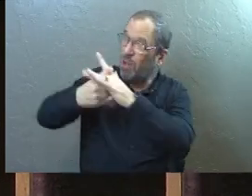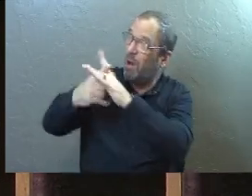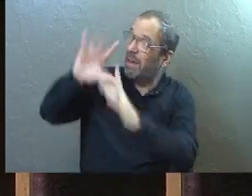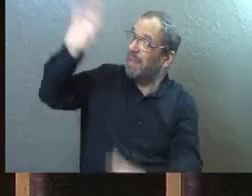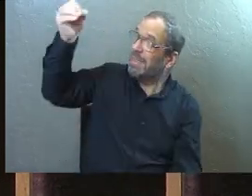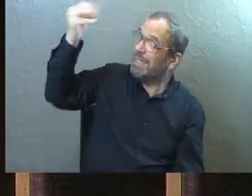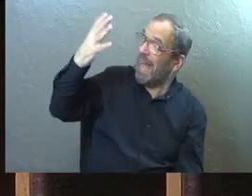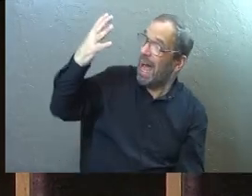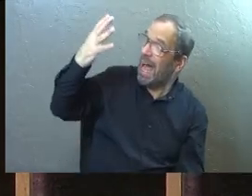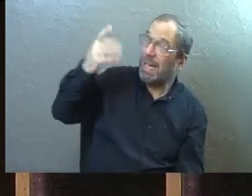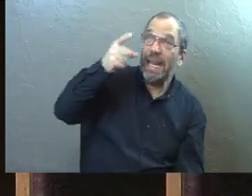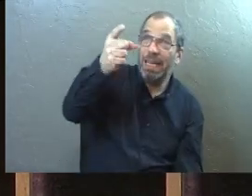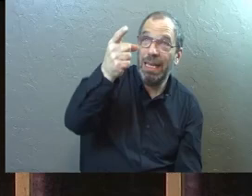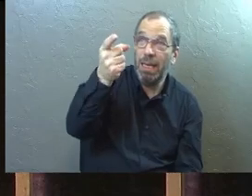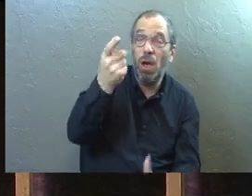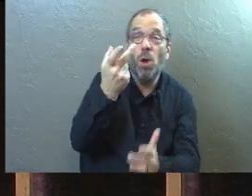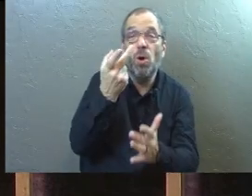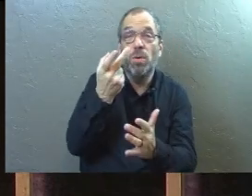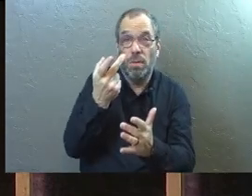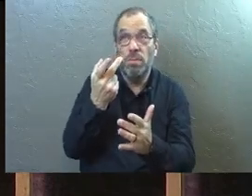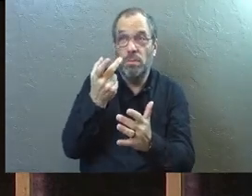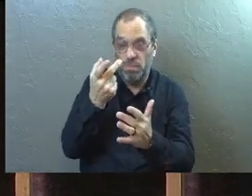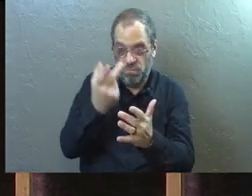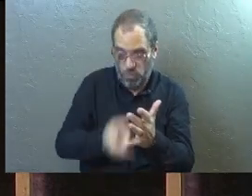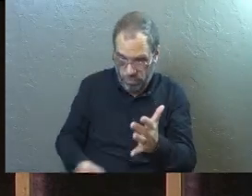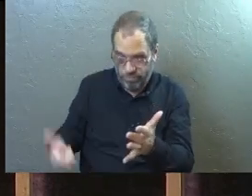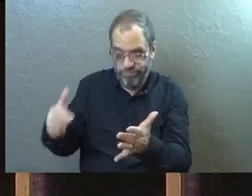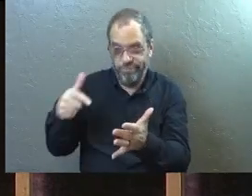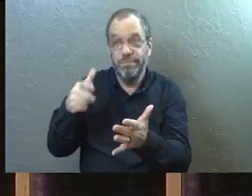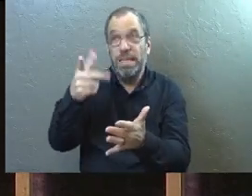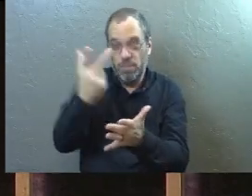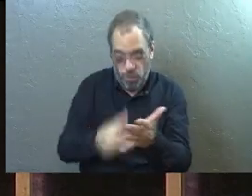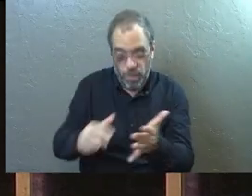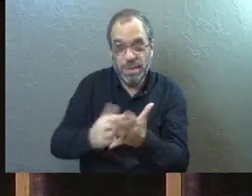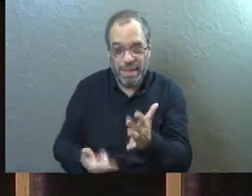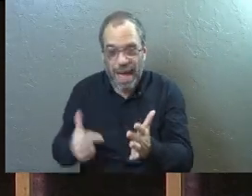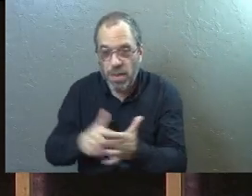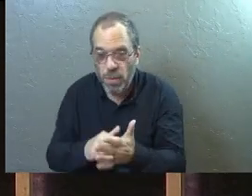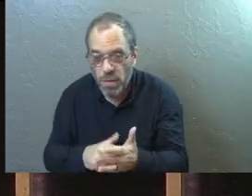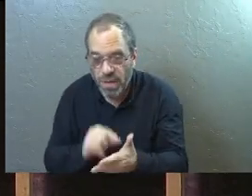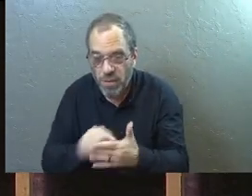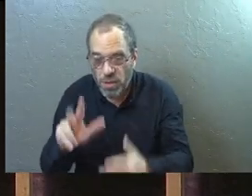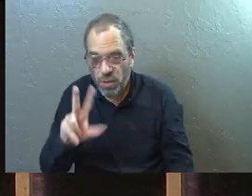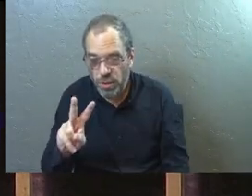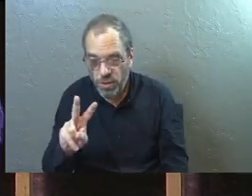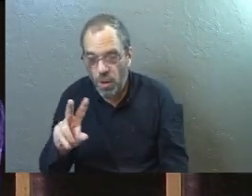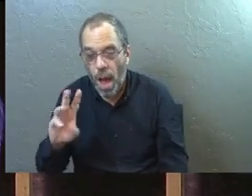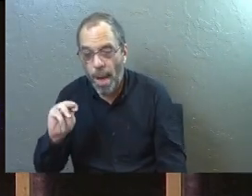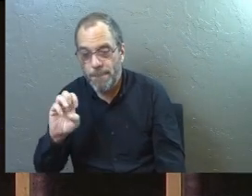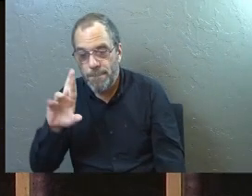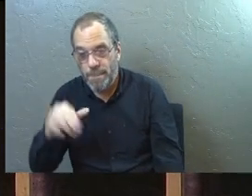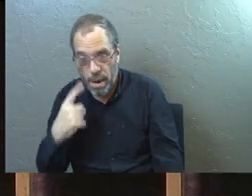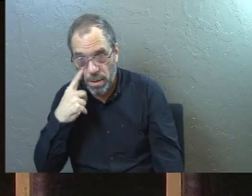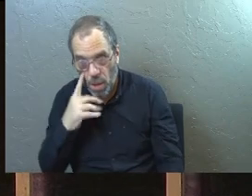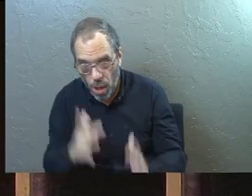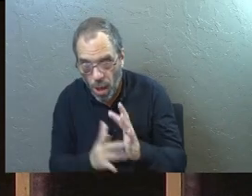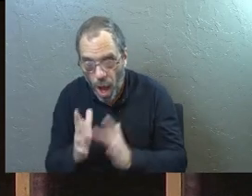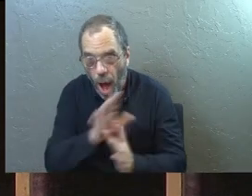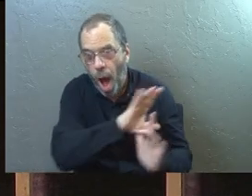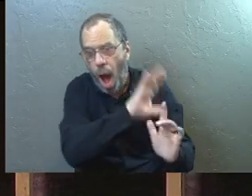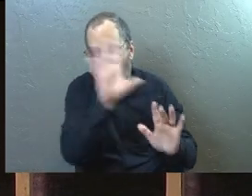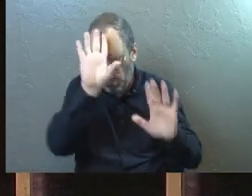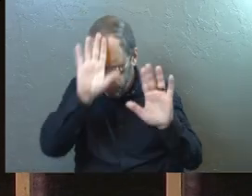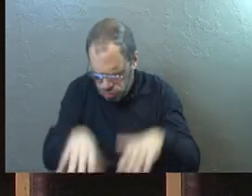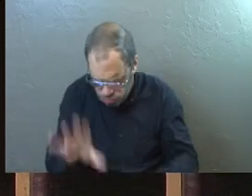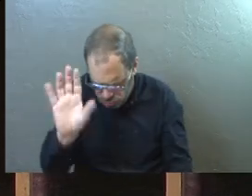is the one who's going to raise Lazarus from the dead. He originated all life. Verse 32, when Mary arrived and saw Jesus, she fell